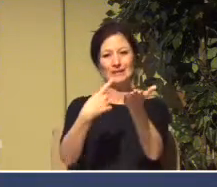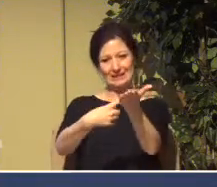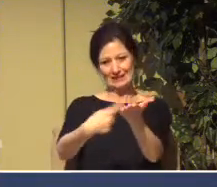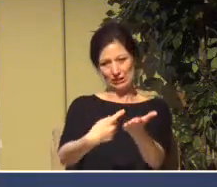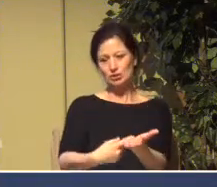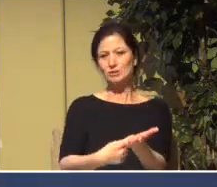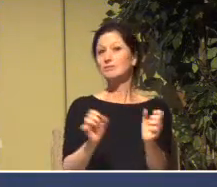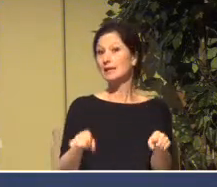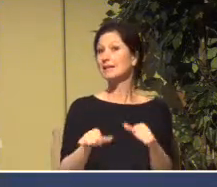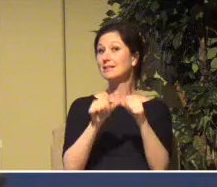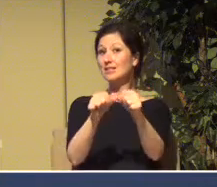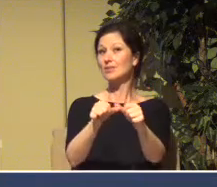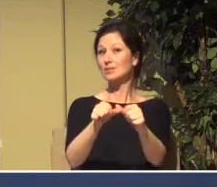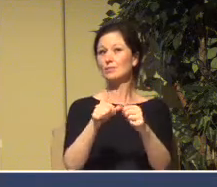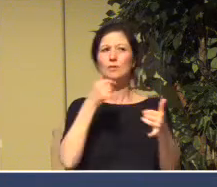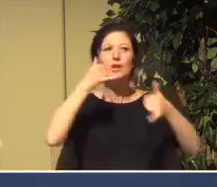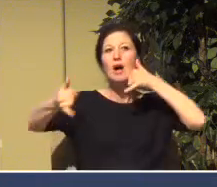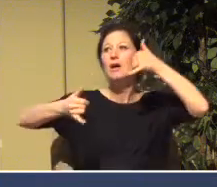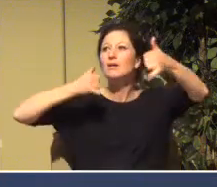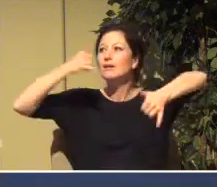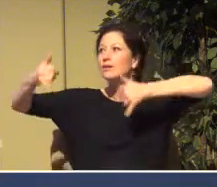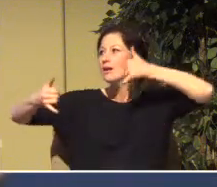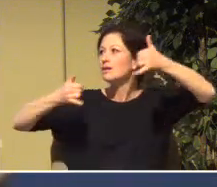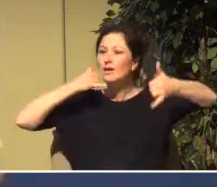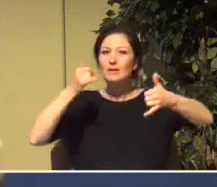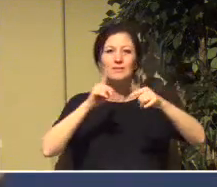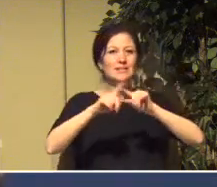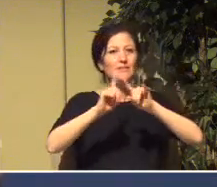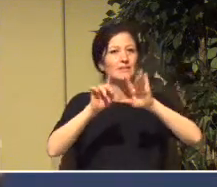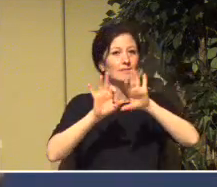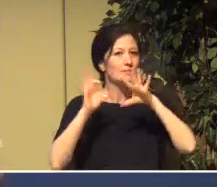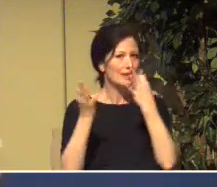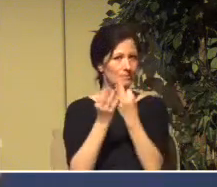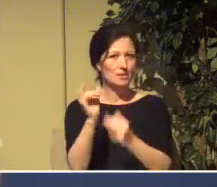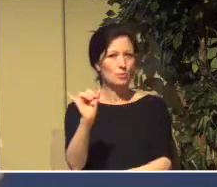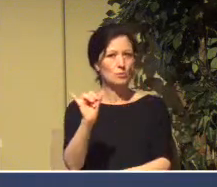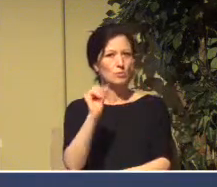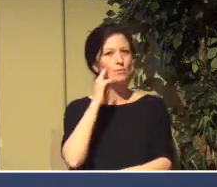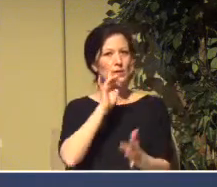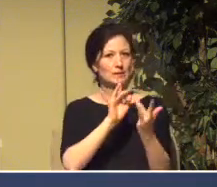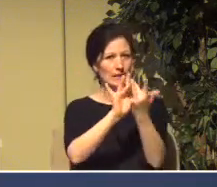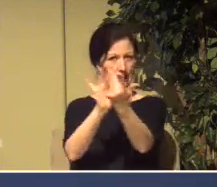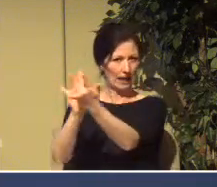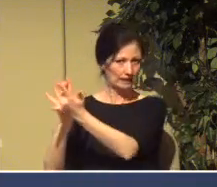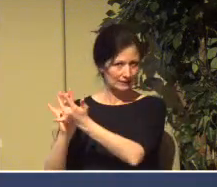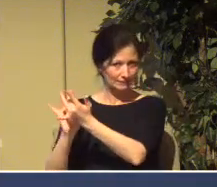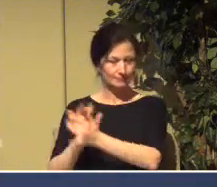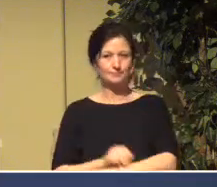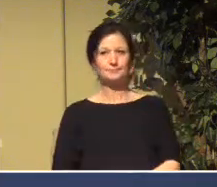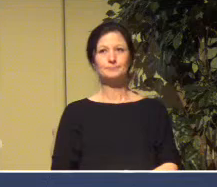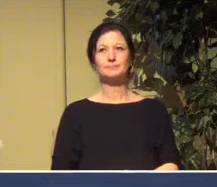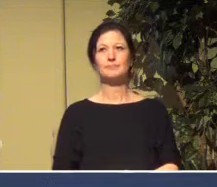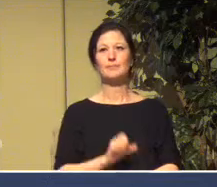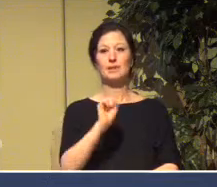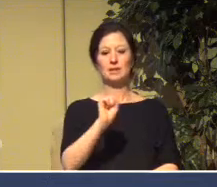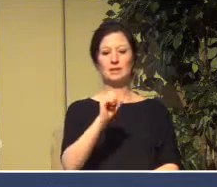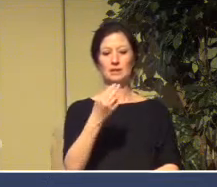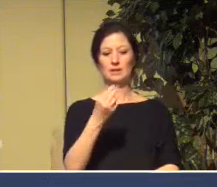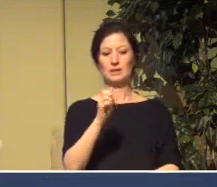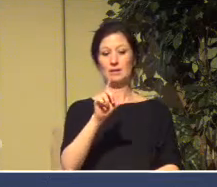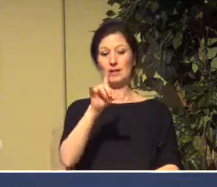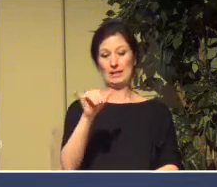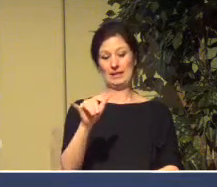on. Calling around to families and so on as well. Shelly with Junior High is posting